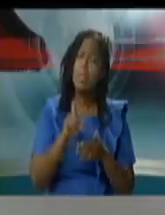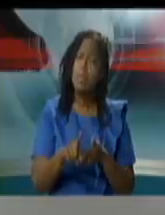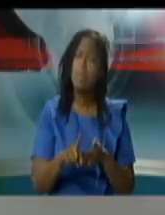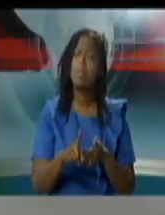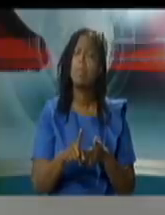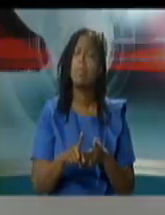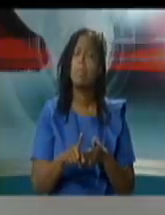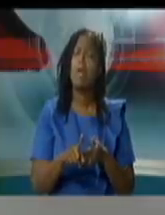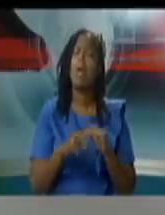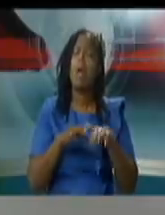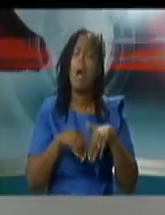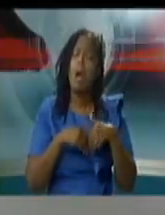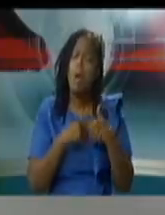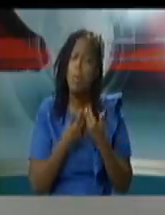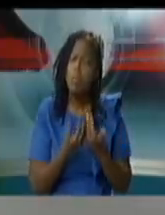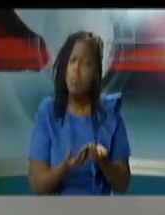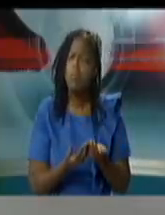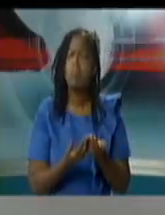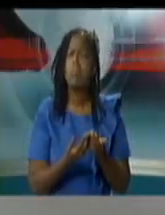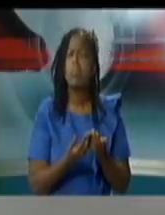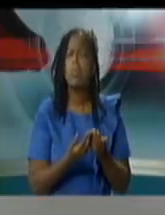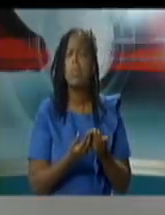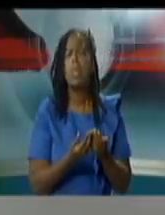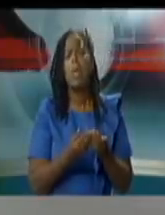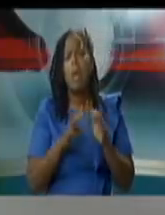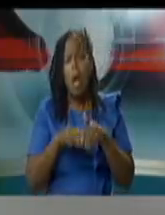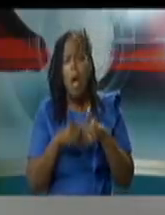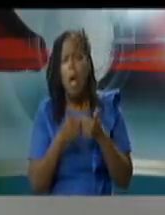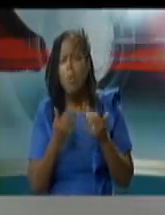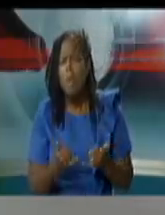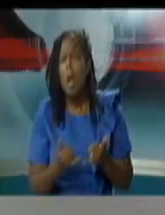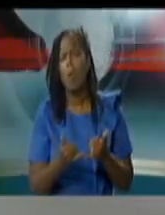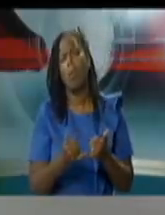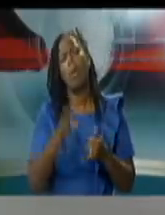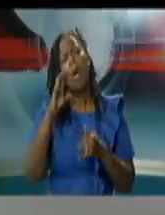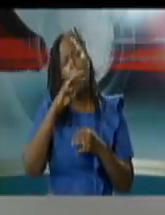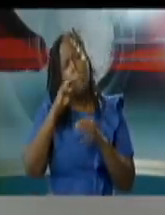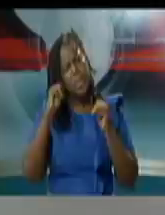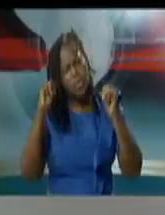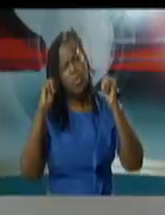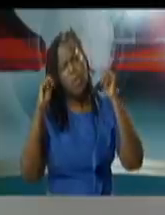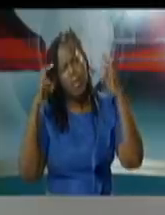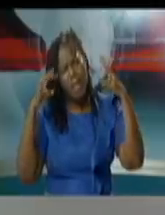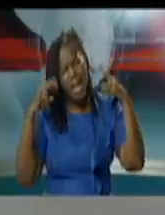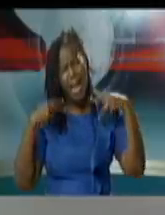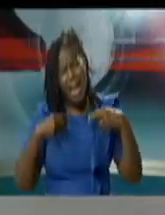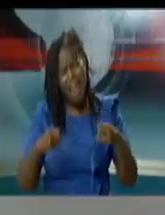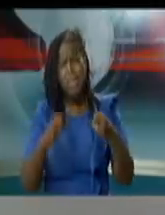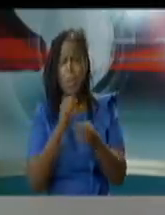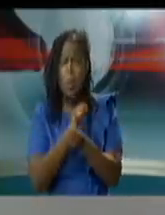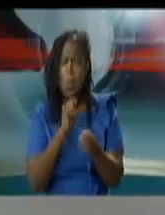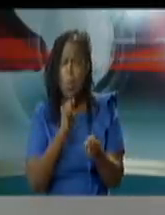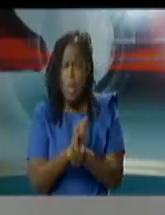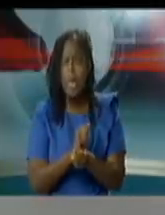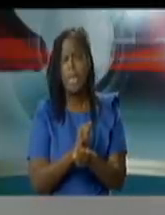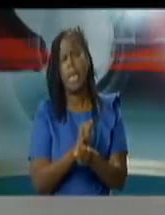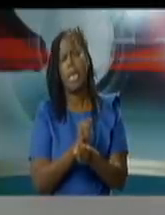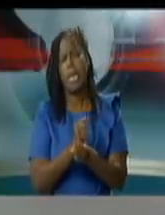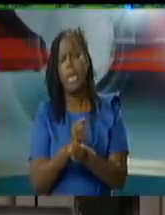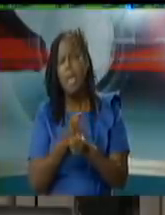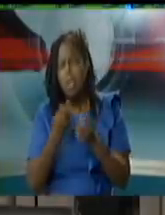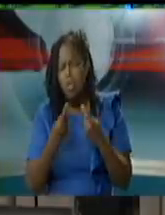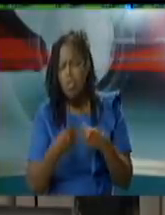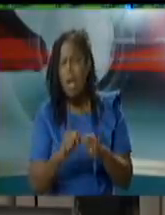play into how the ministry of health is dealing with this considering the prevalence of non-communicable diseases in the region okay